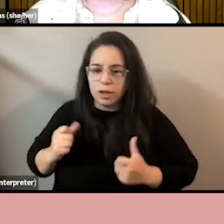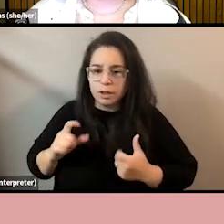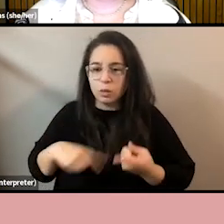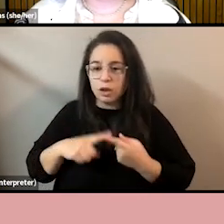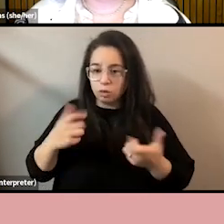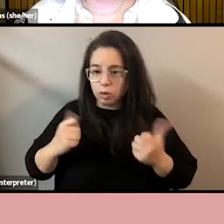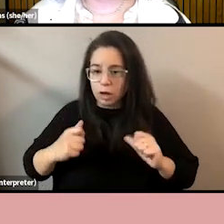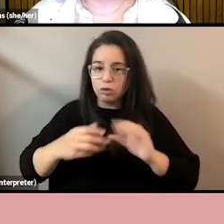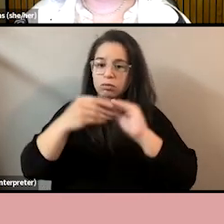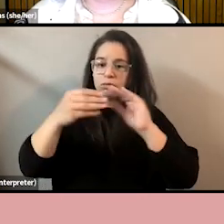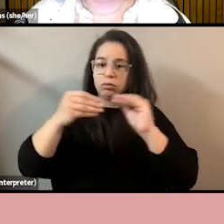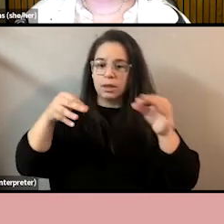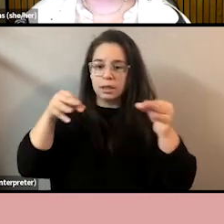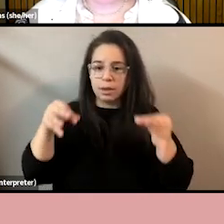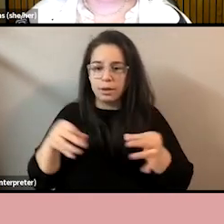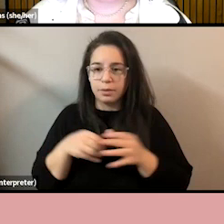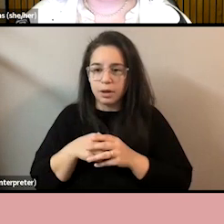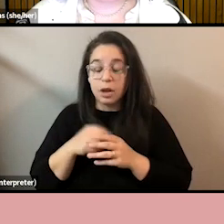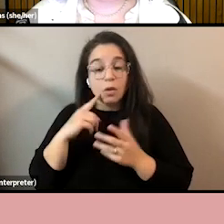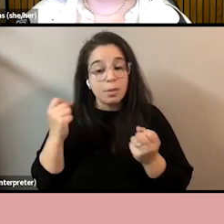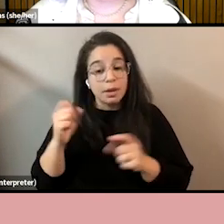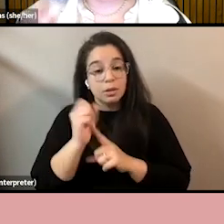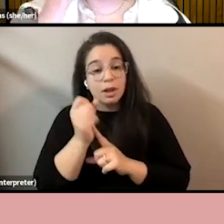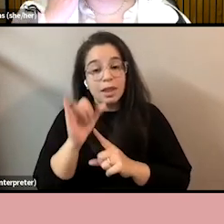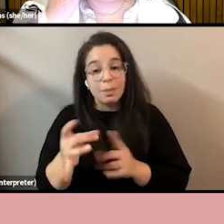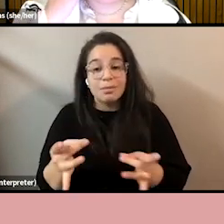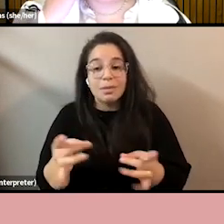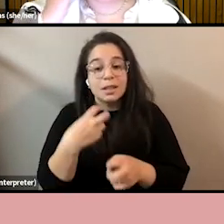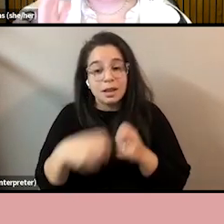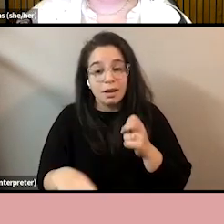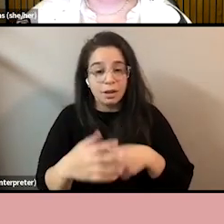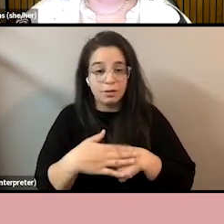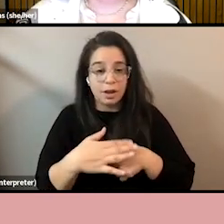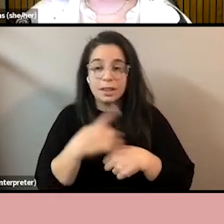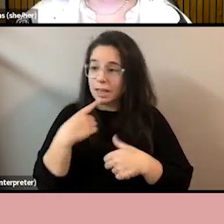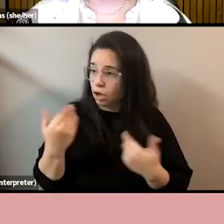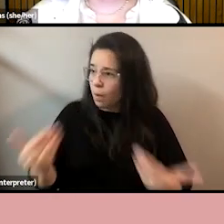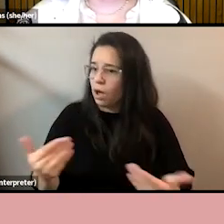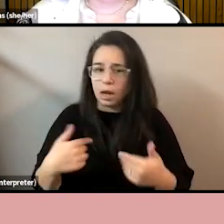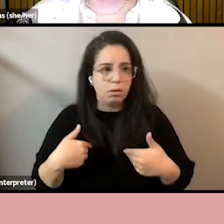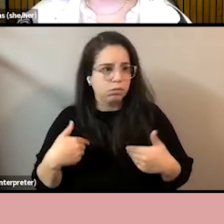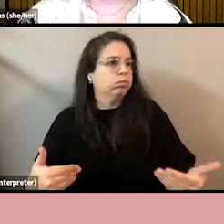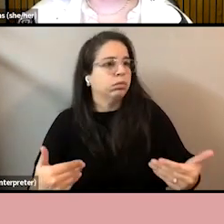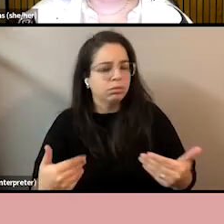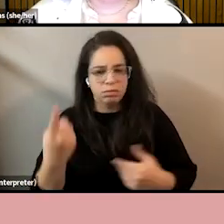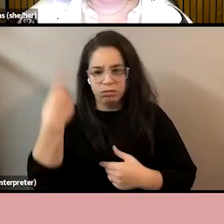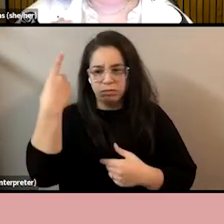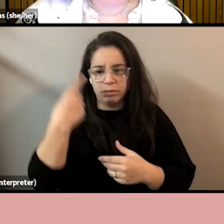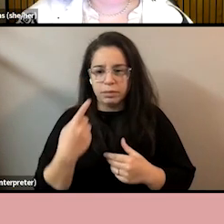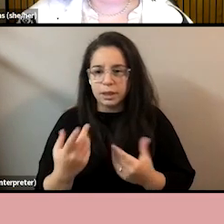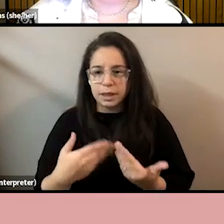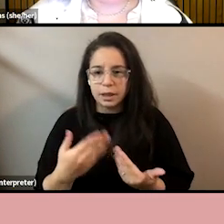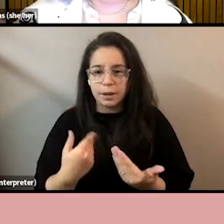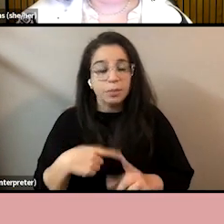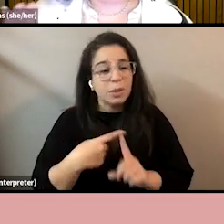In those instances, that can be really difficult advice to follow. But regardless, we can see that black women